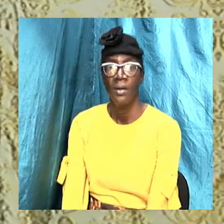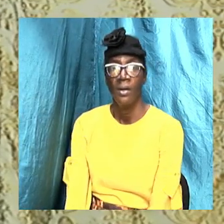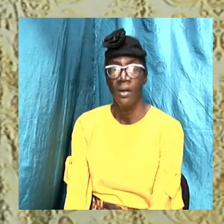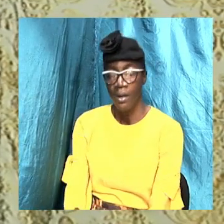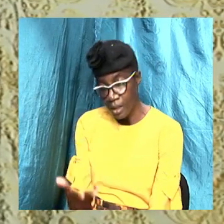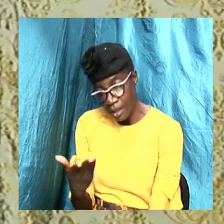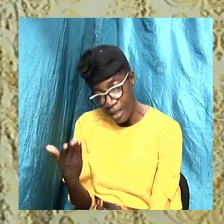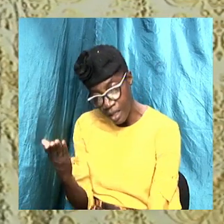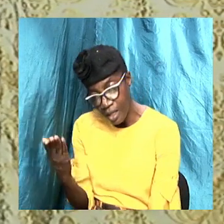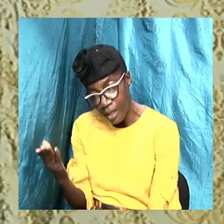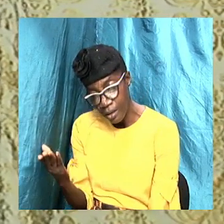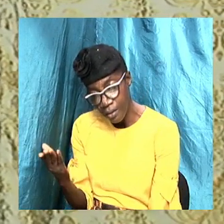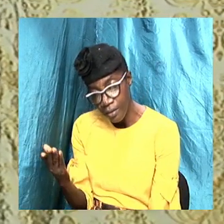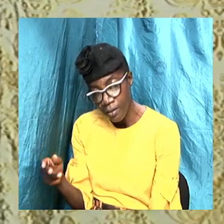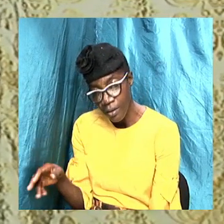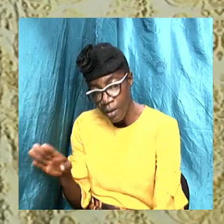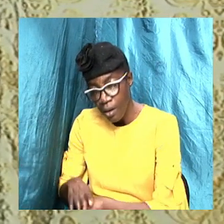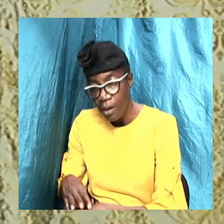Baptism.